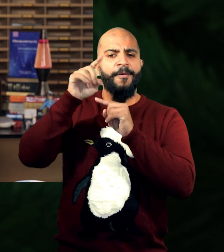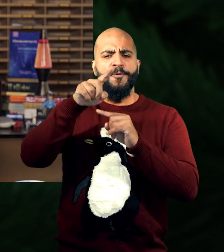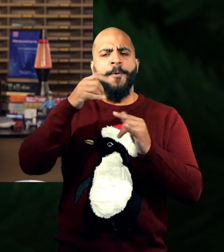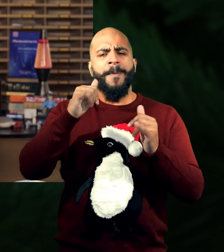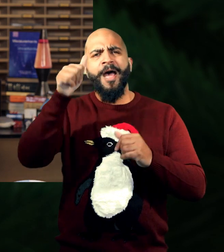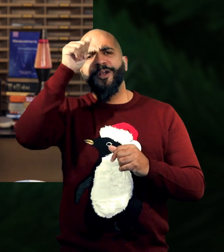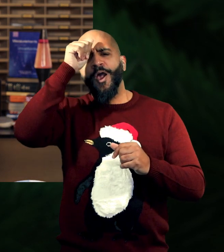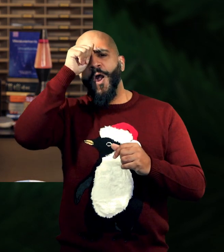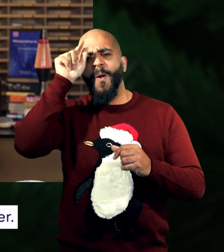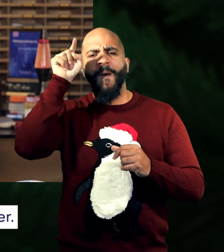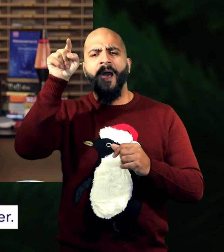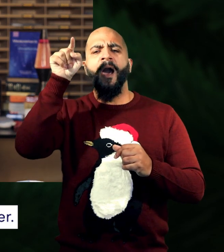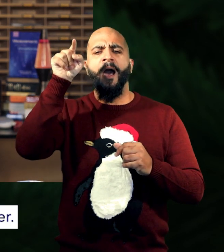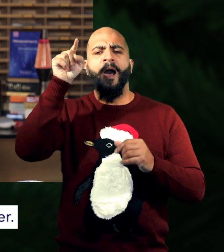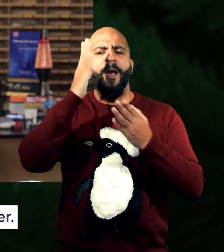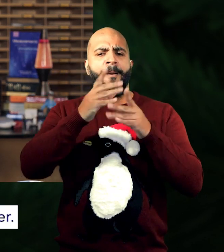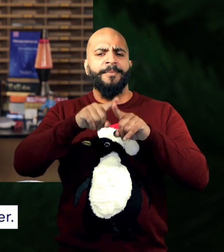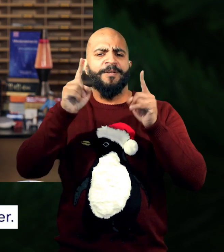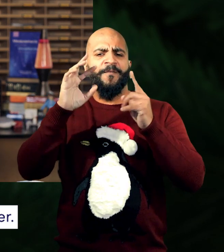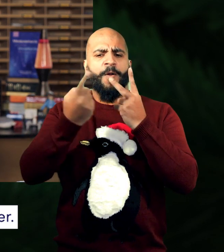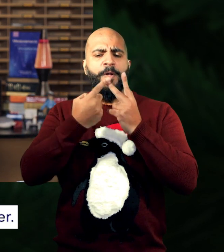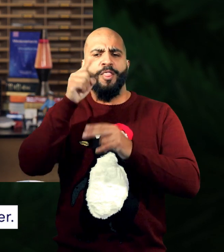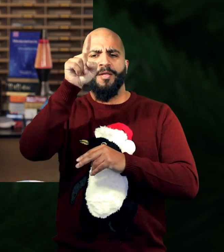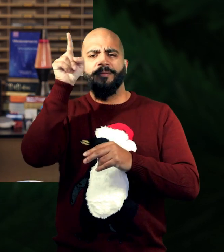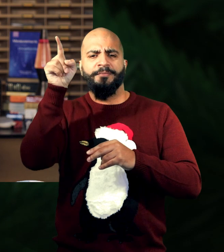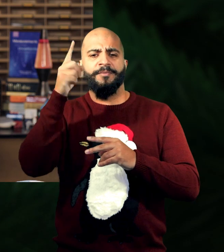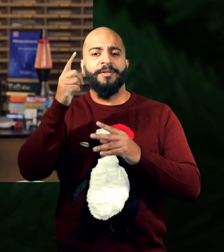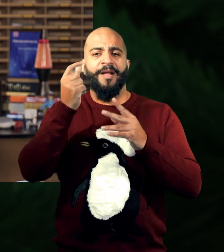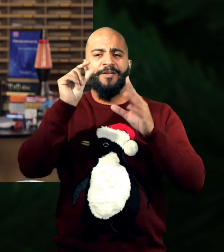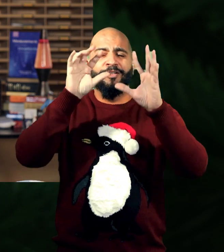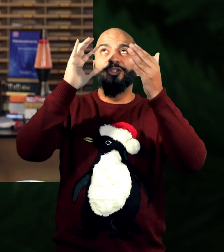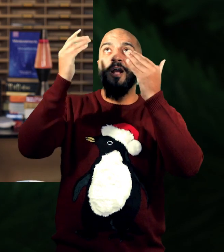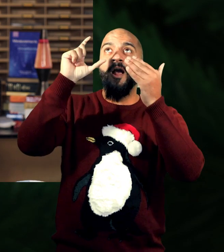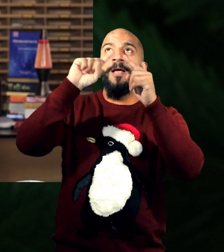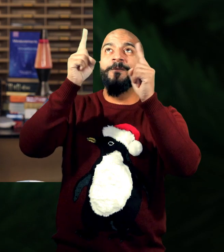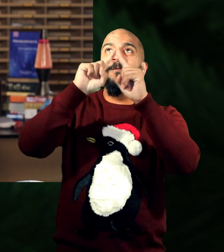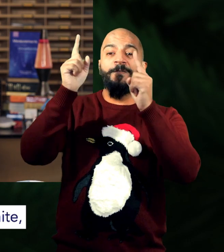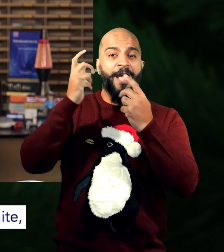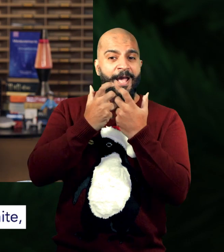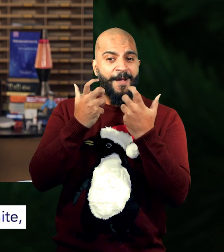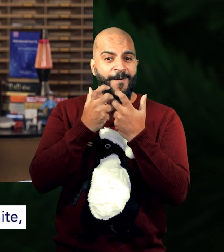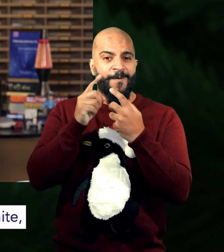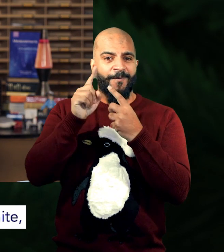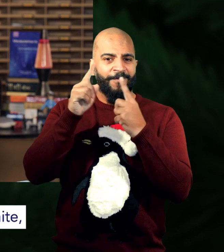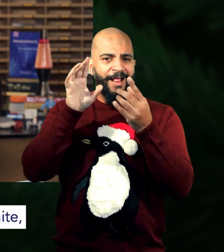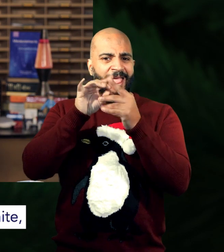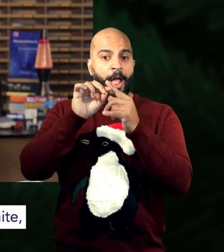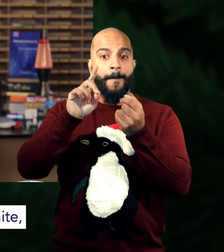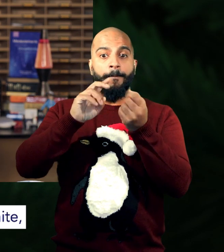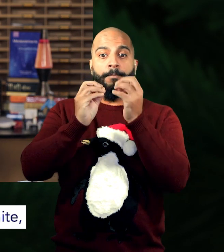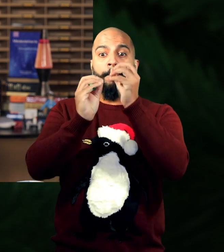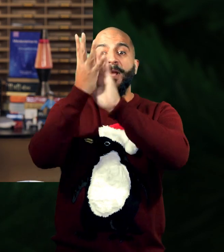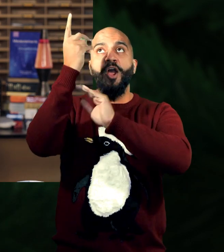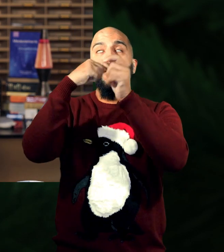So, as you might know, stars are actually all quite different from one another, and they shine in lots of different colours. You've got some stars that burn a bright